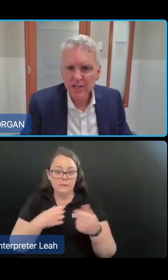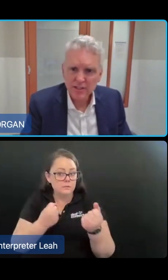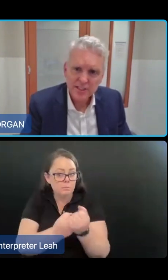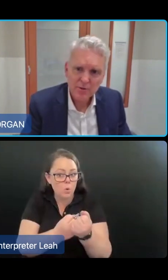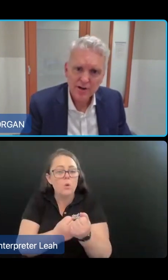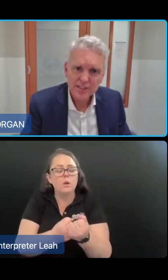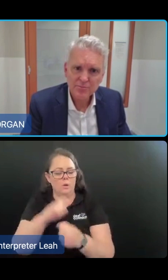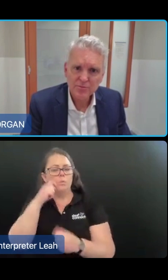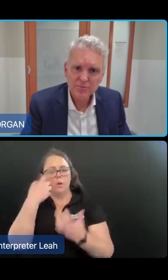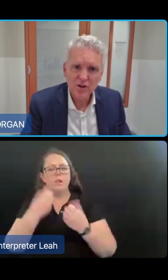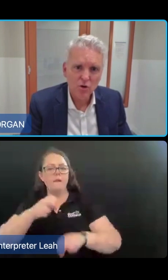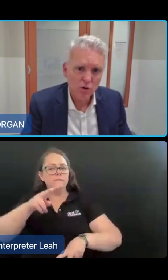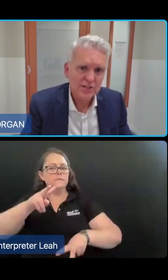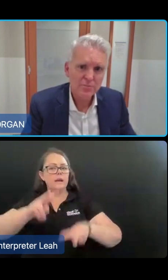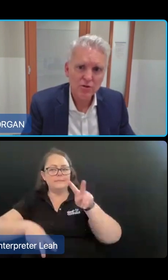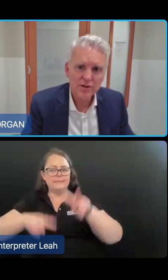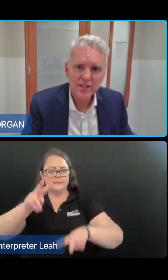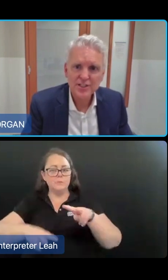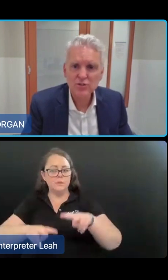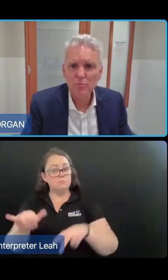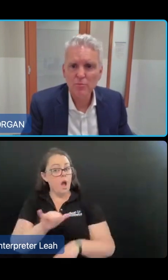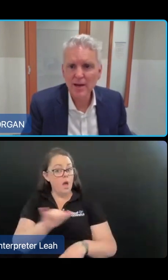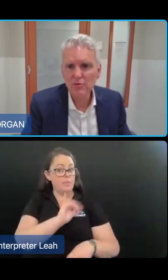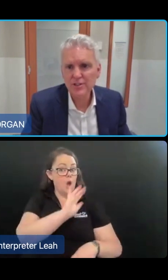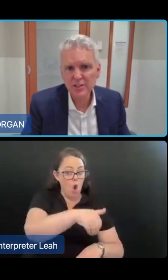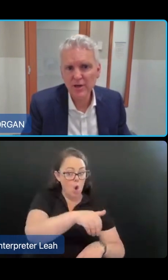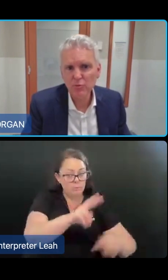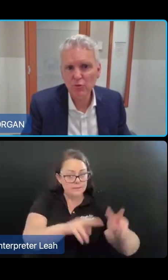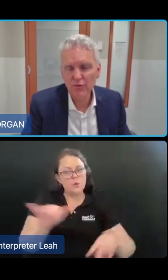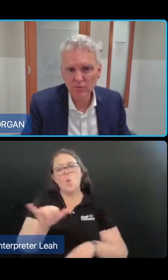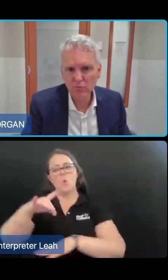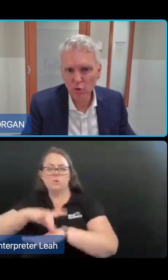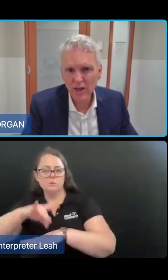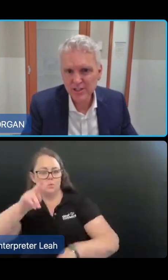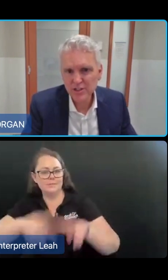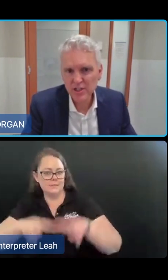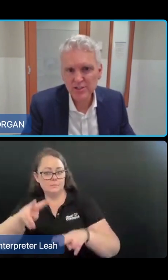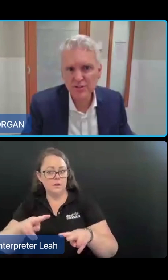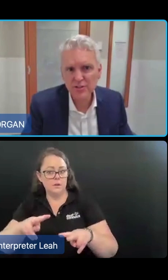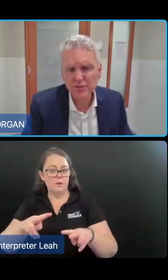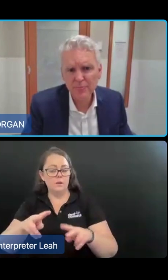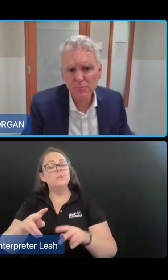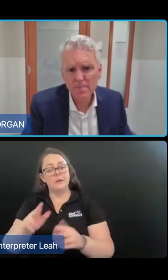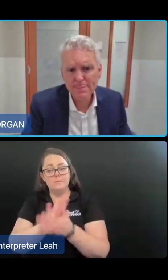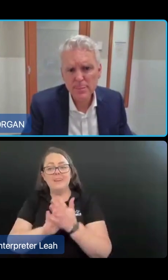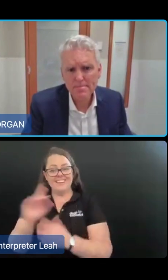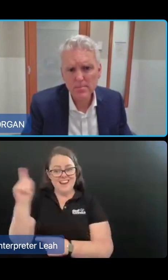under the new single assessment arrangements, all assessment organisations will be able to assess people for all aged care services.